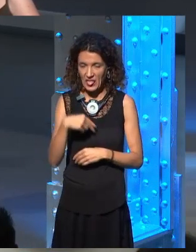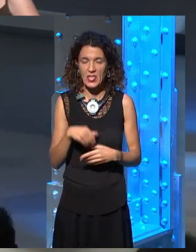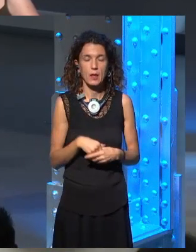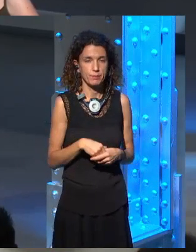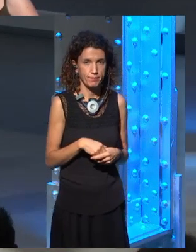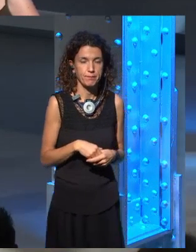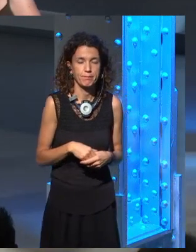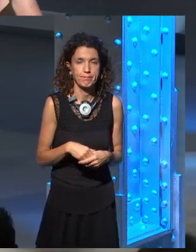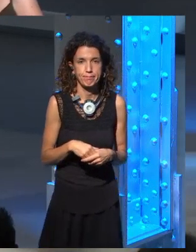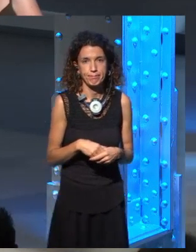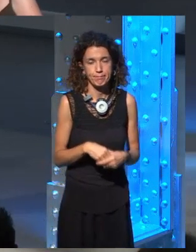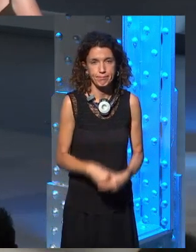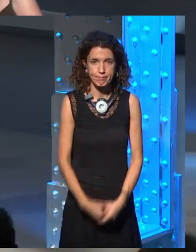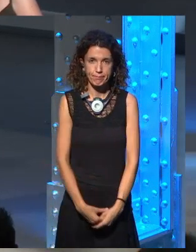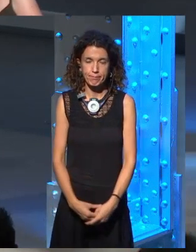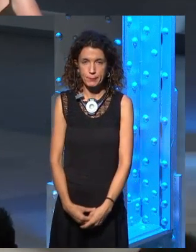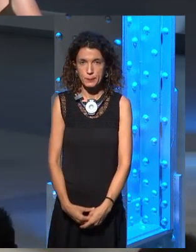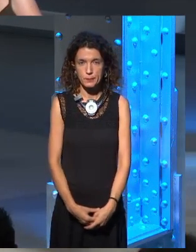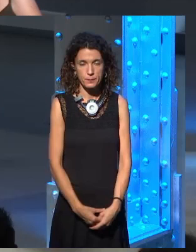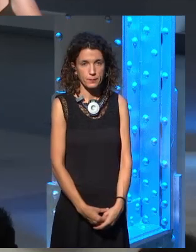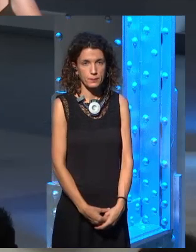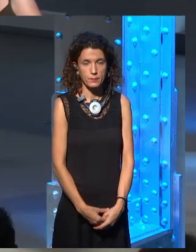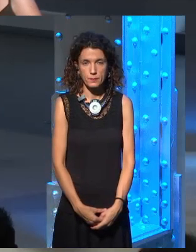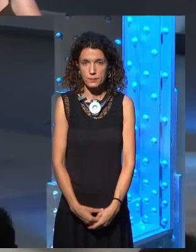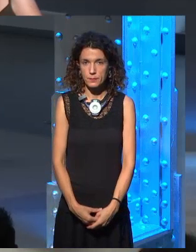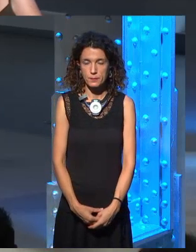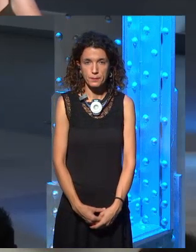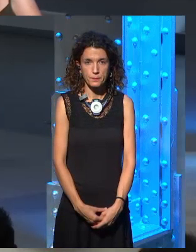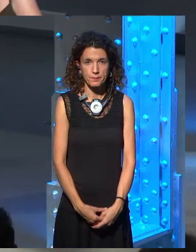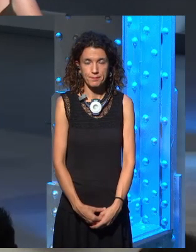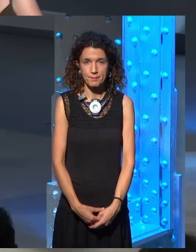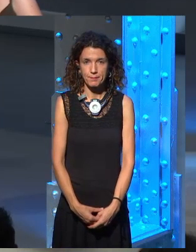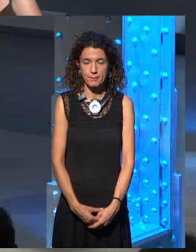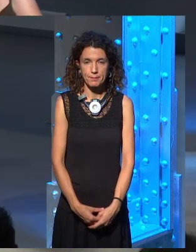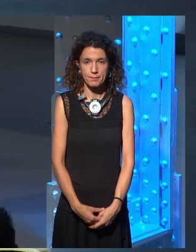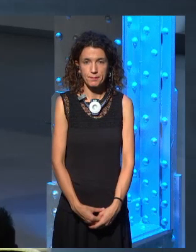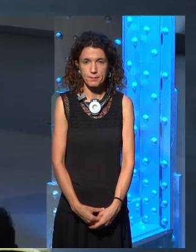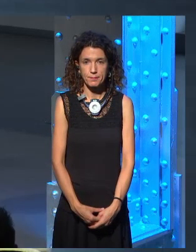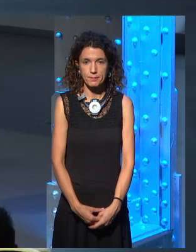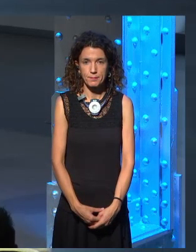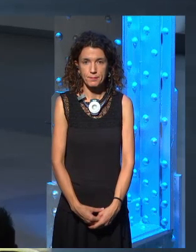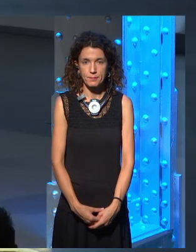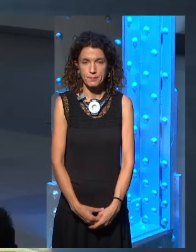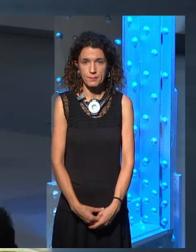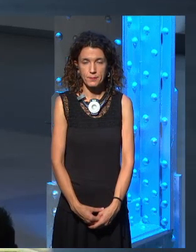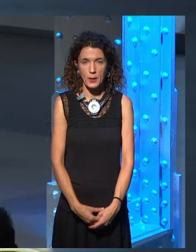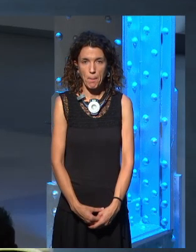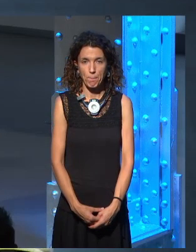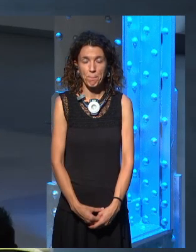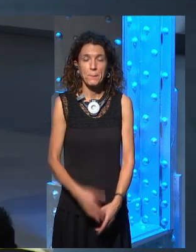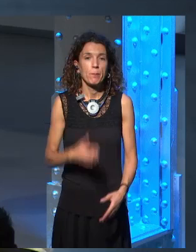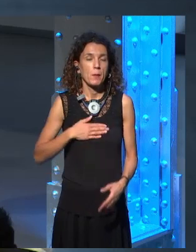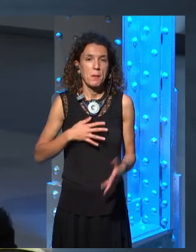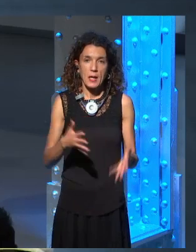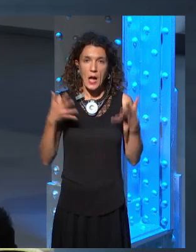And then, as I told... I mean, that was my idea of what I've kind of thought about with Bran. And I've often thought, you know, that he